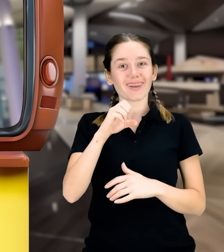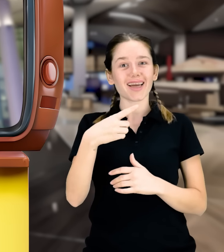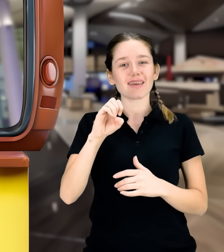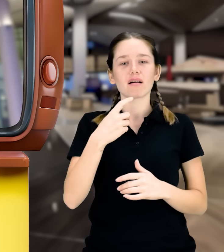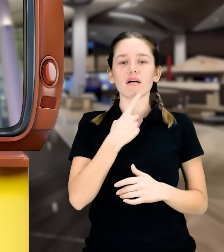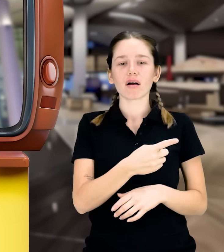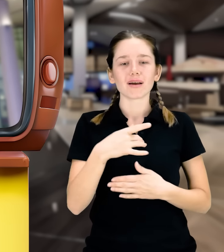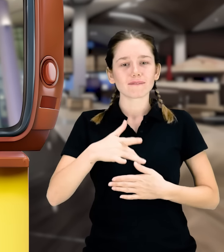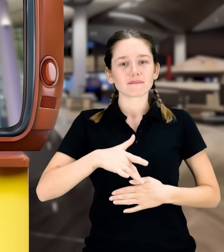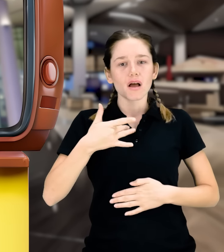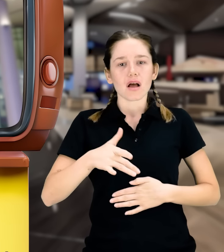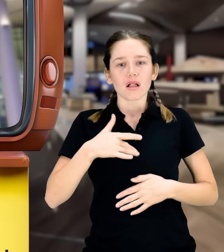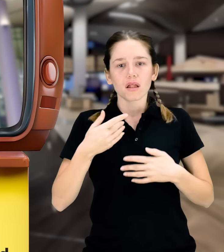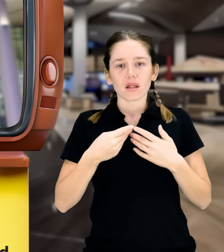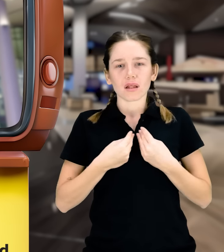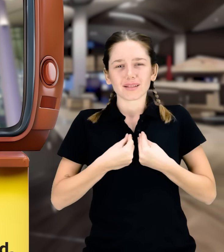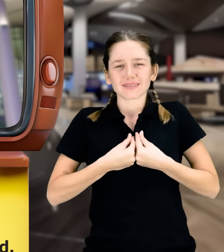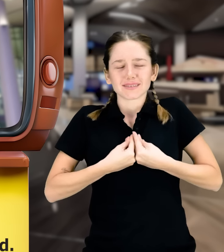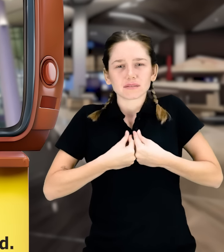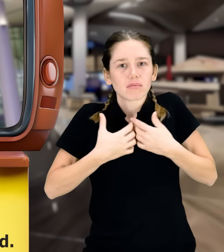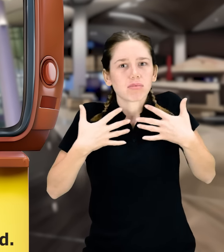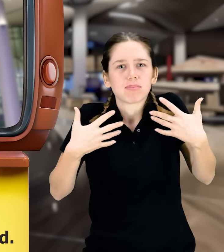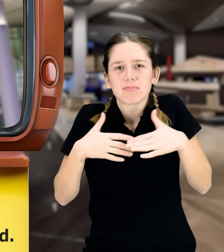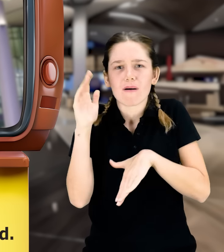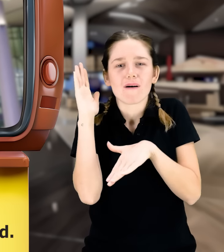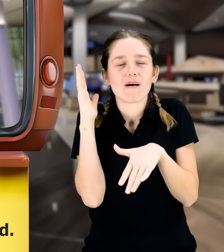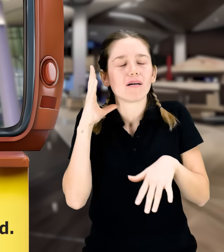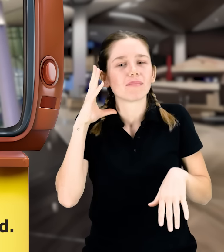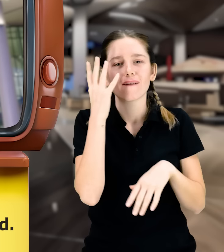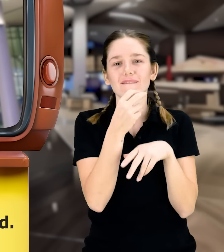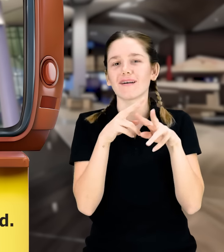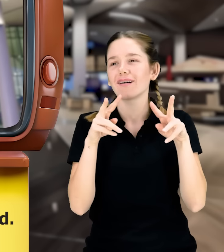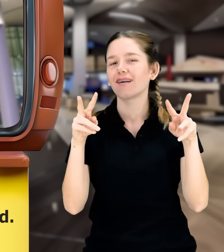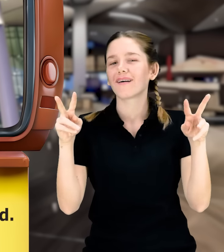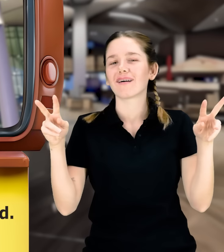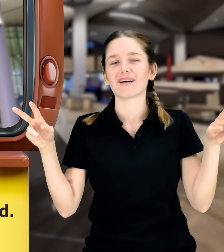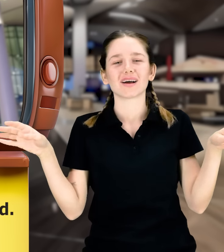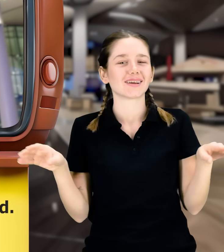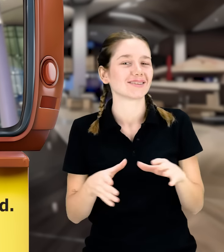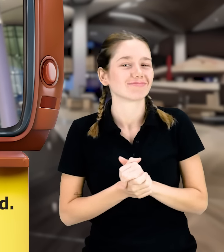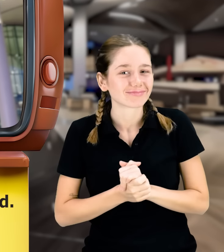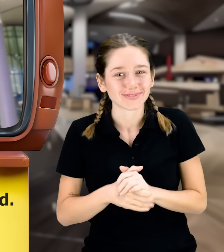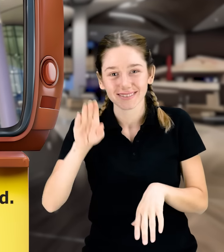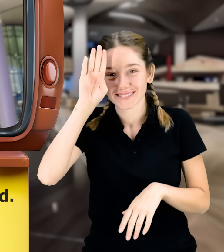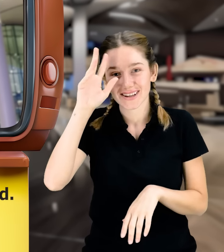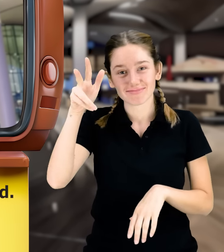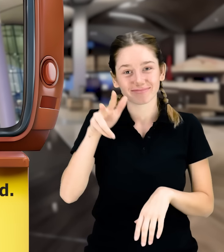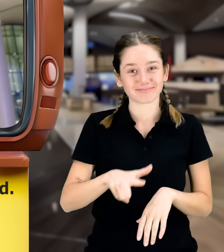And so, Ege's magical adventure at Iger, Istanbul Airport came to an end.